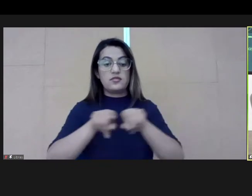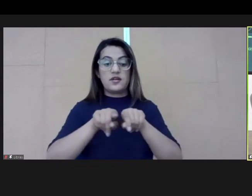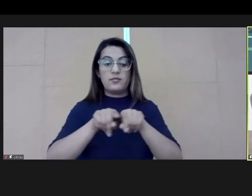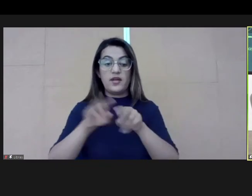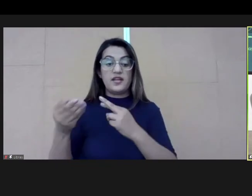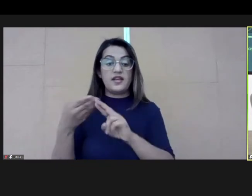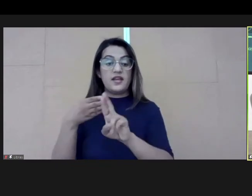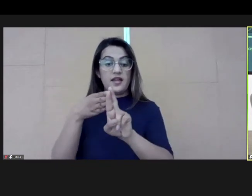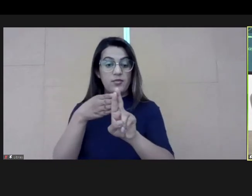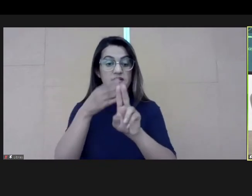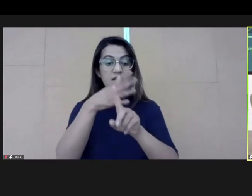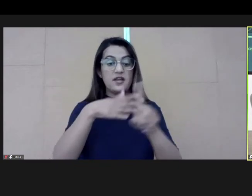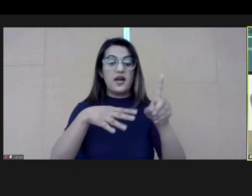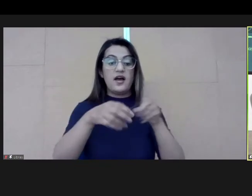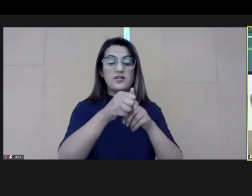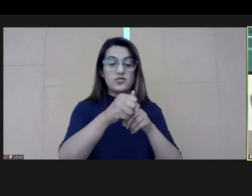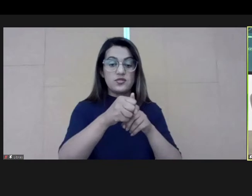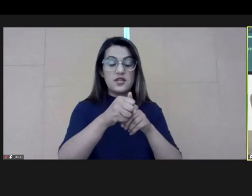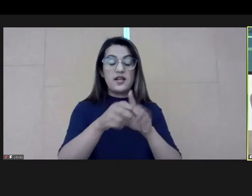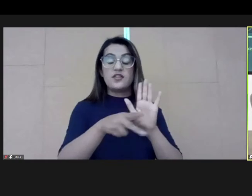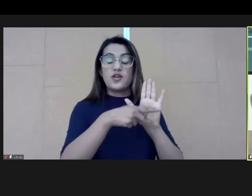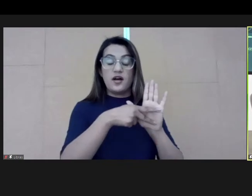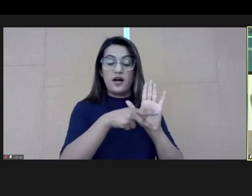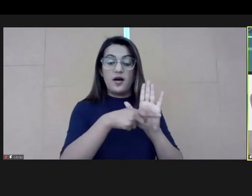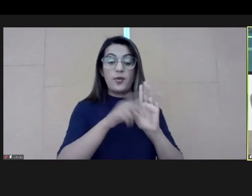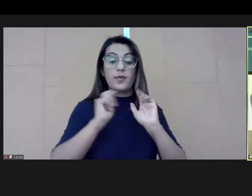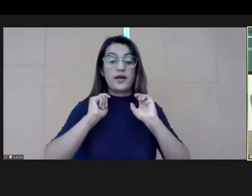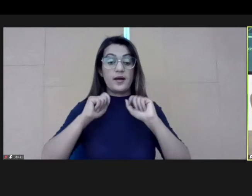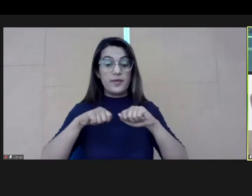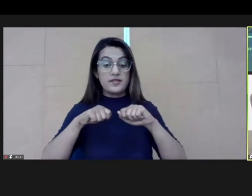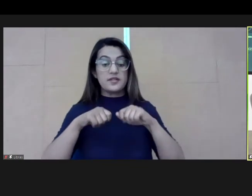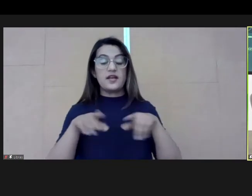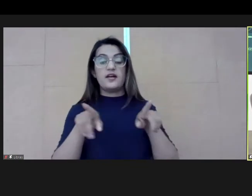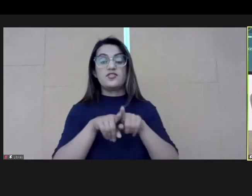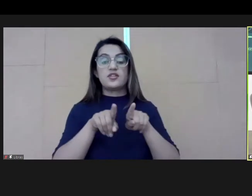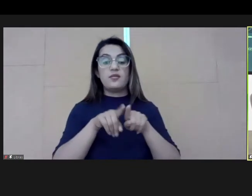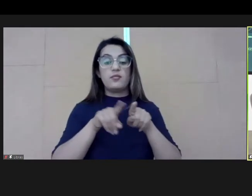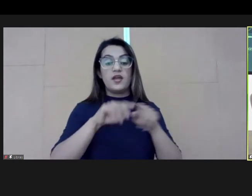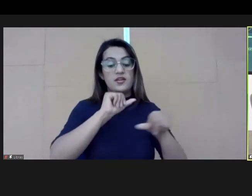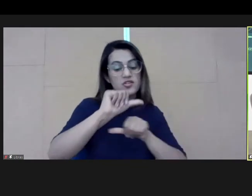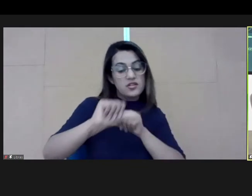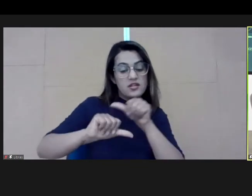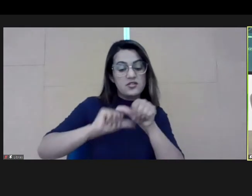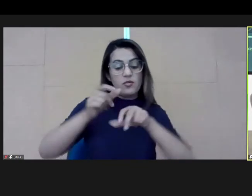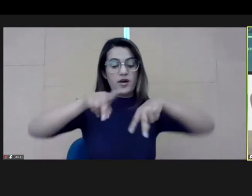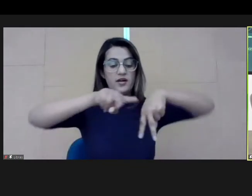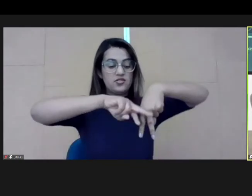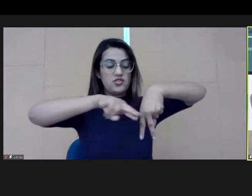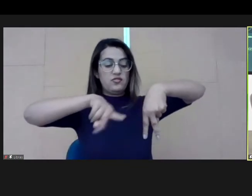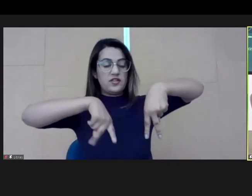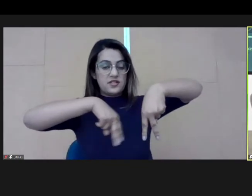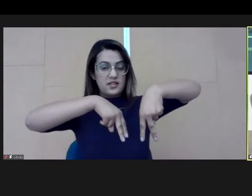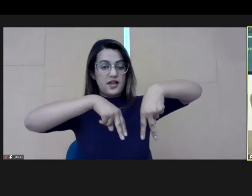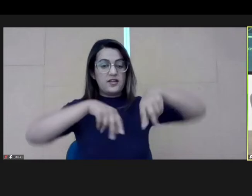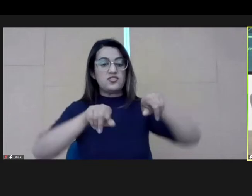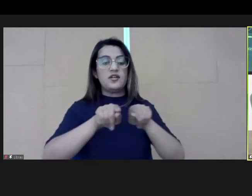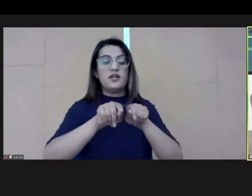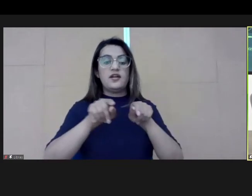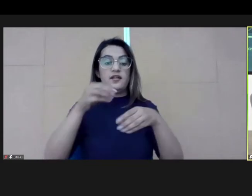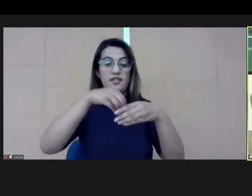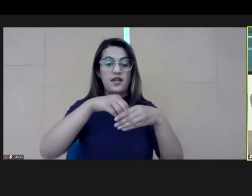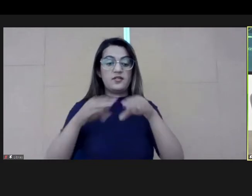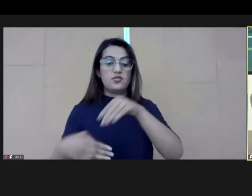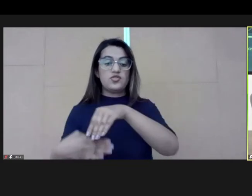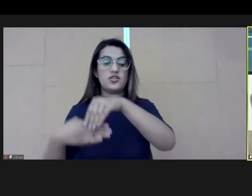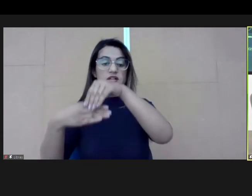represents also the society. And I understand that the very ability to generate